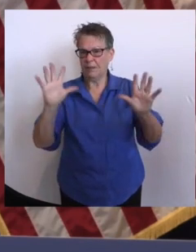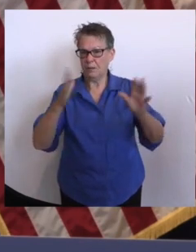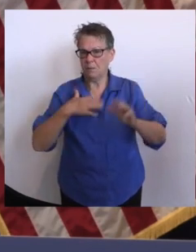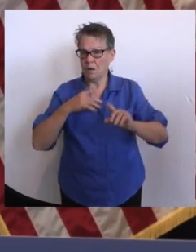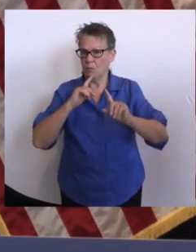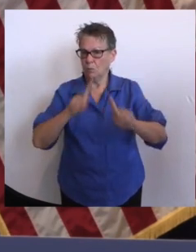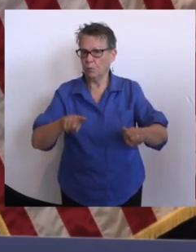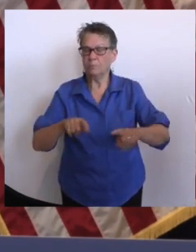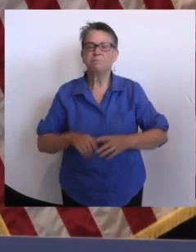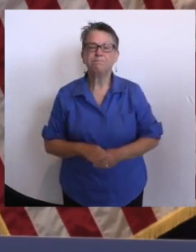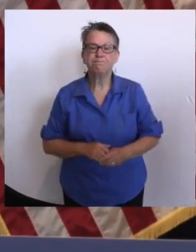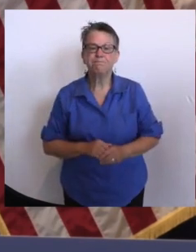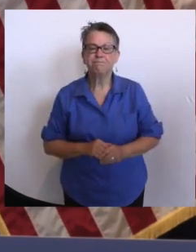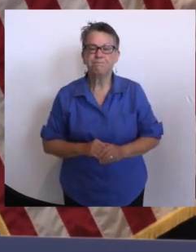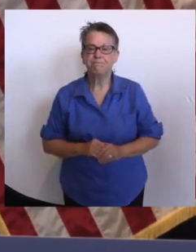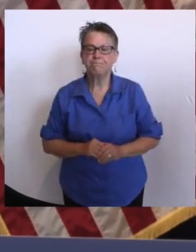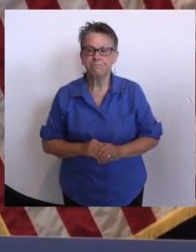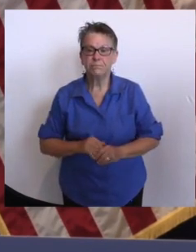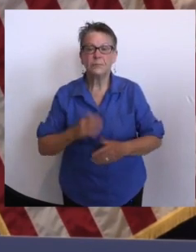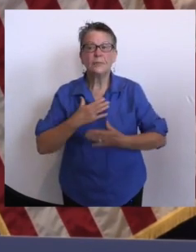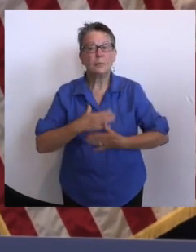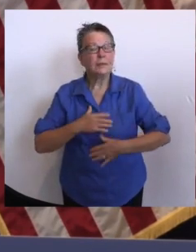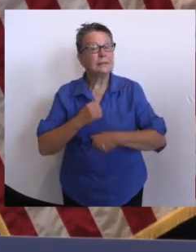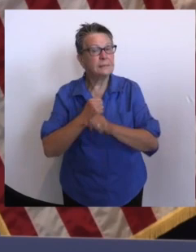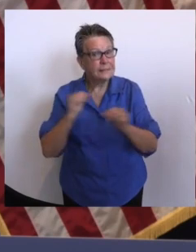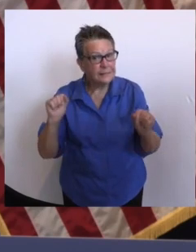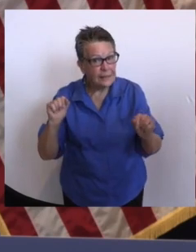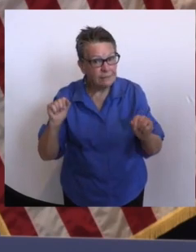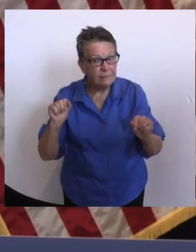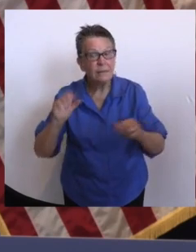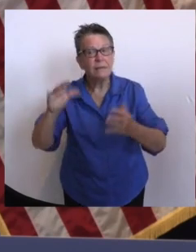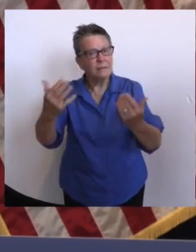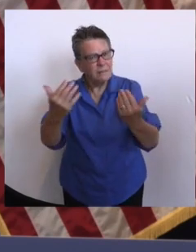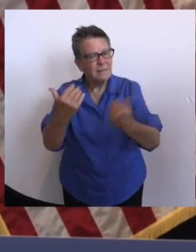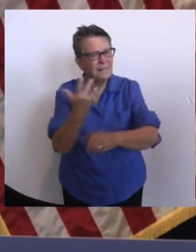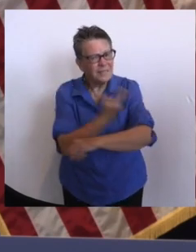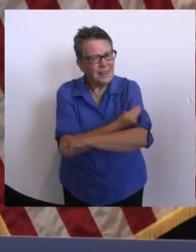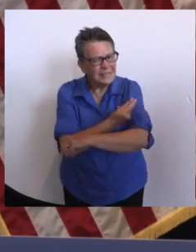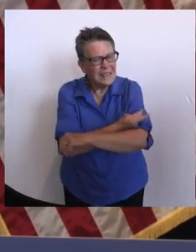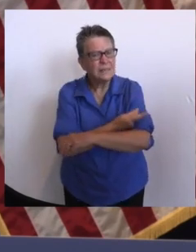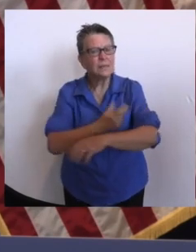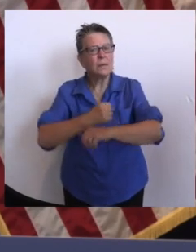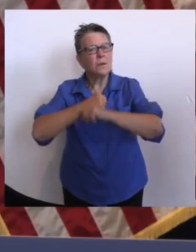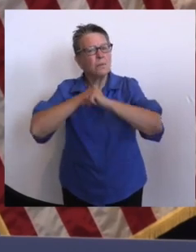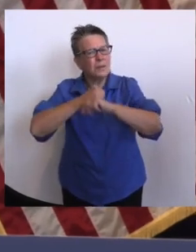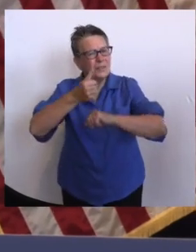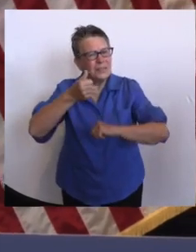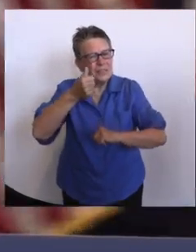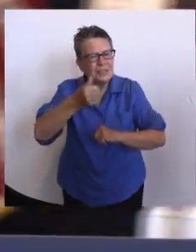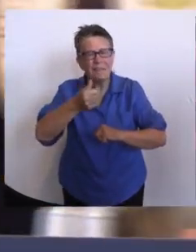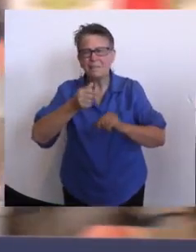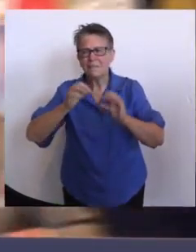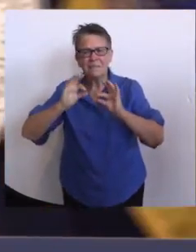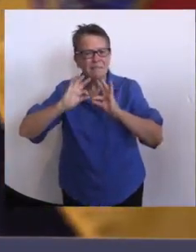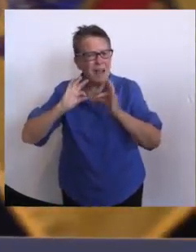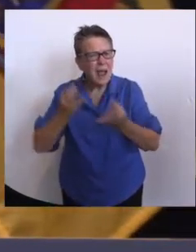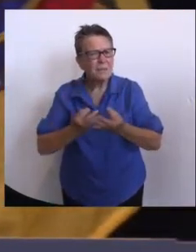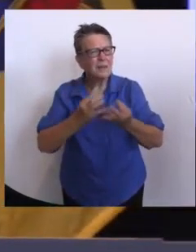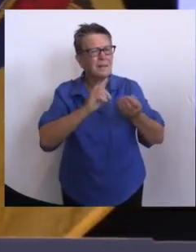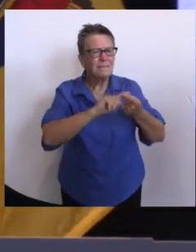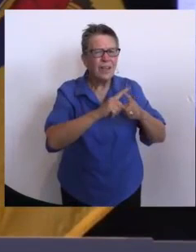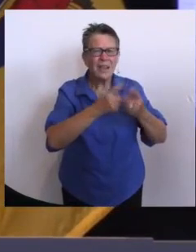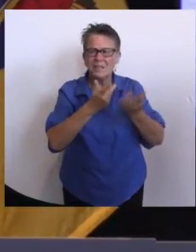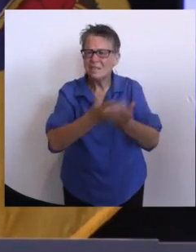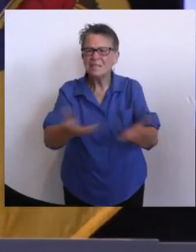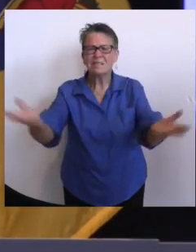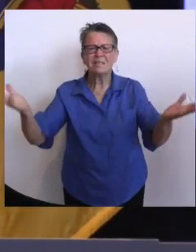safe. Let's get vaccinated to protect ourselves, our family, our friends, and our children. Thank you. Judy, thank you for